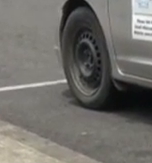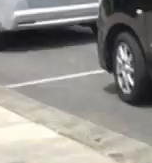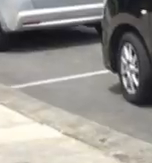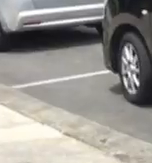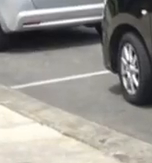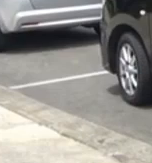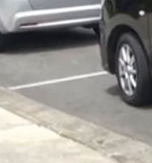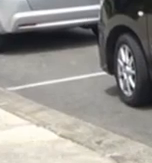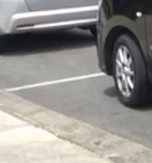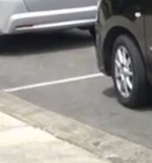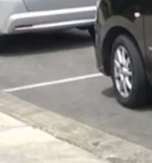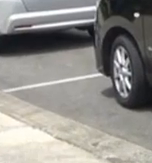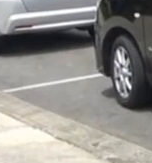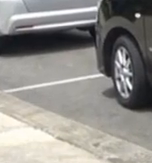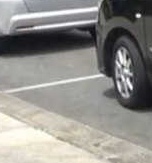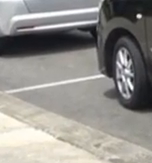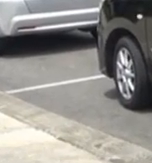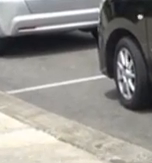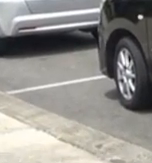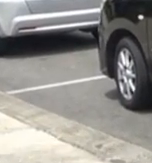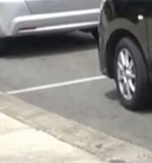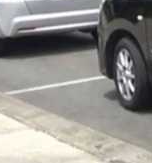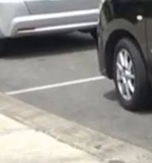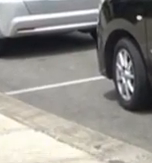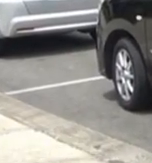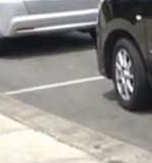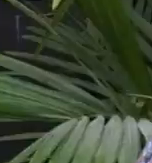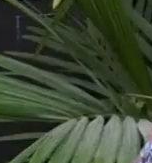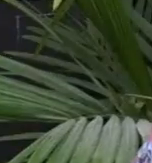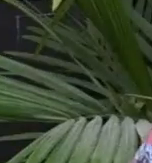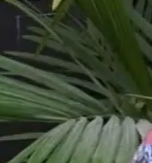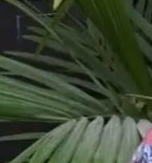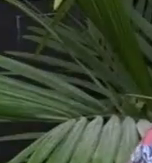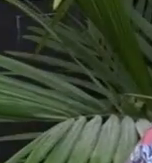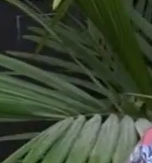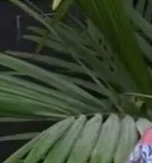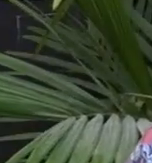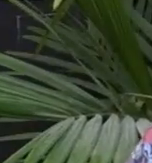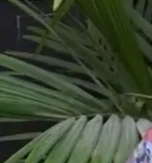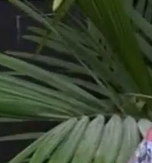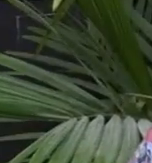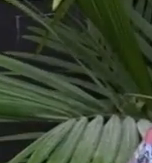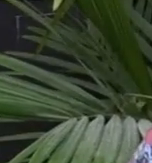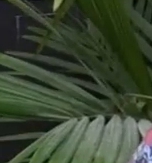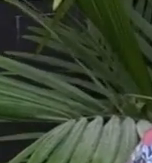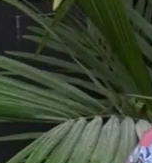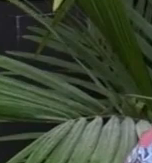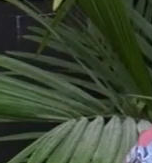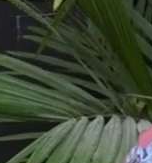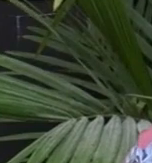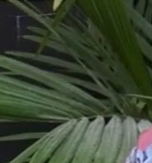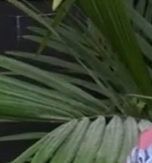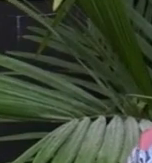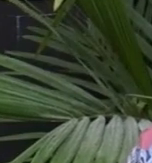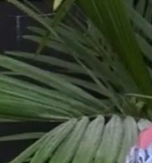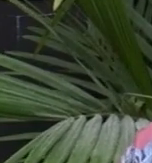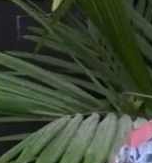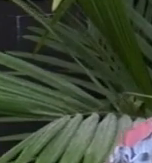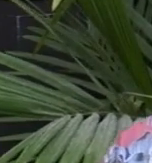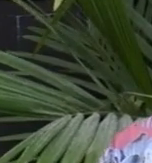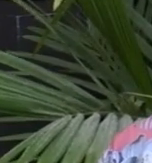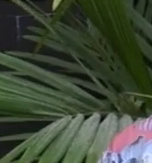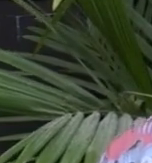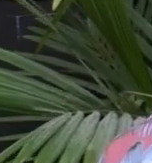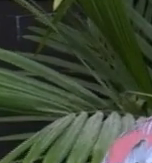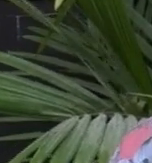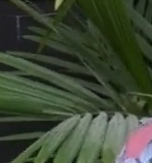small range, they're giving without any bond. And bigger companies have been reduced the bond and few companies are going,